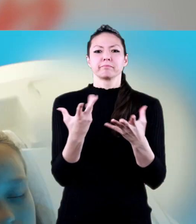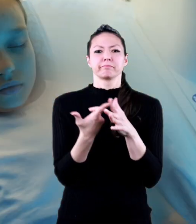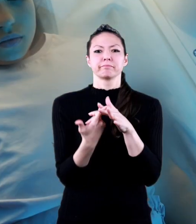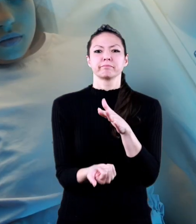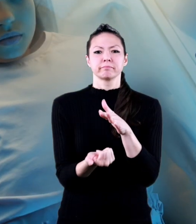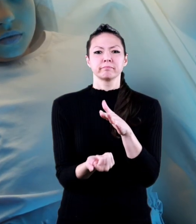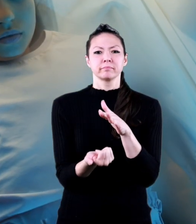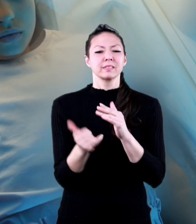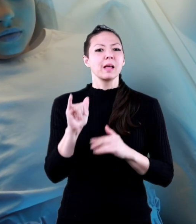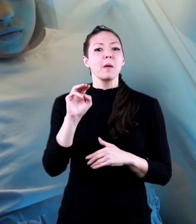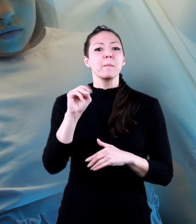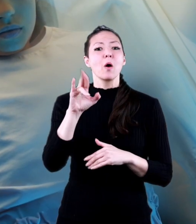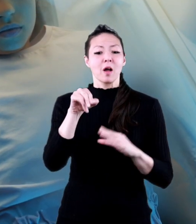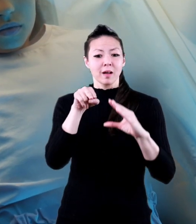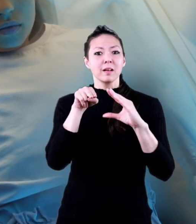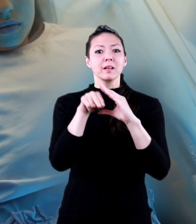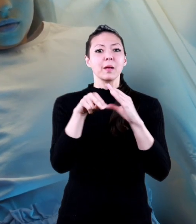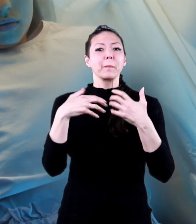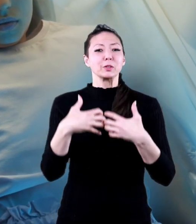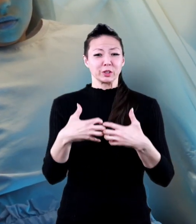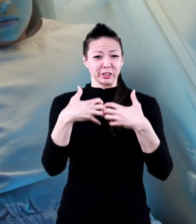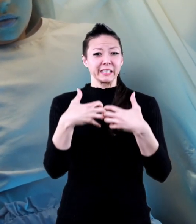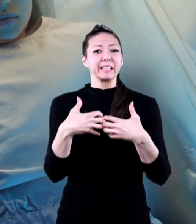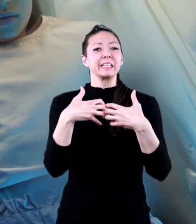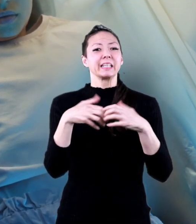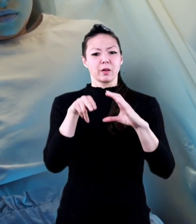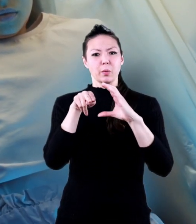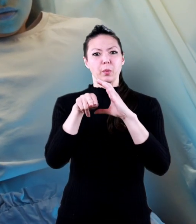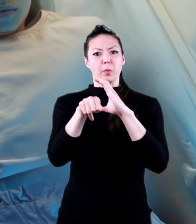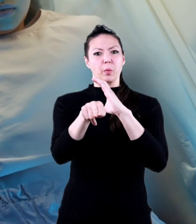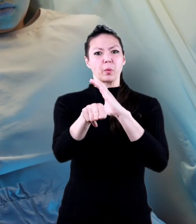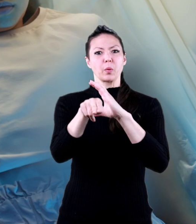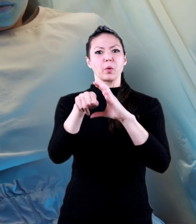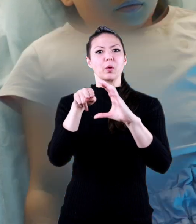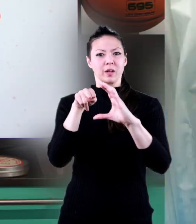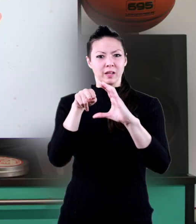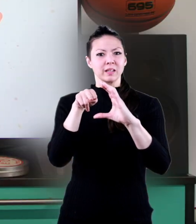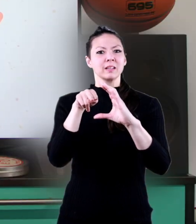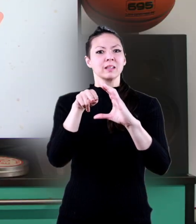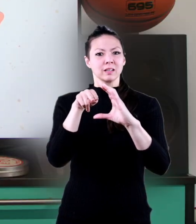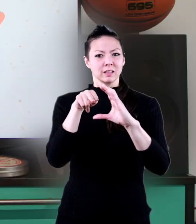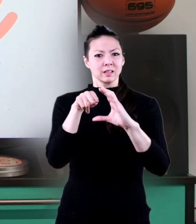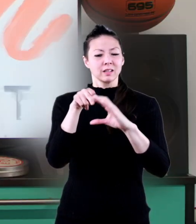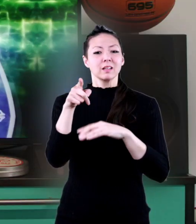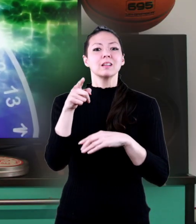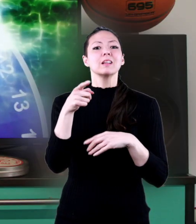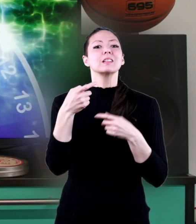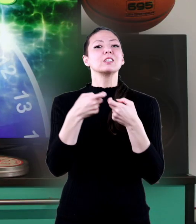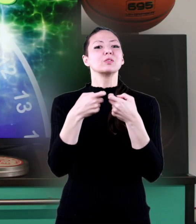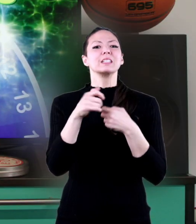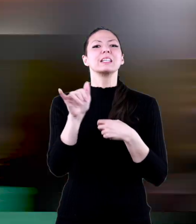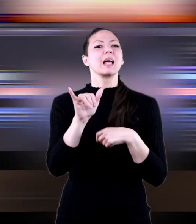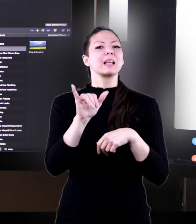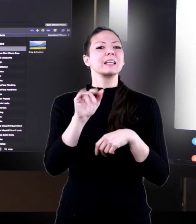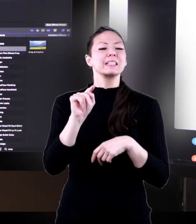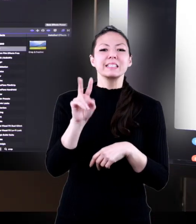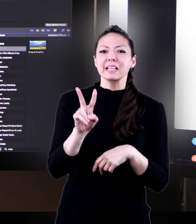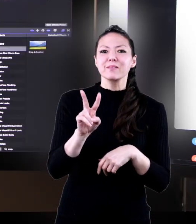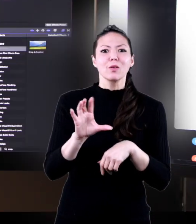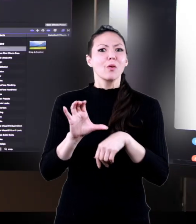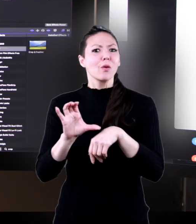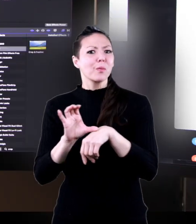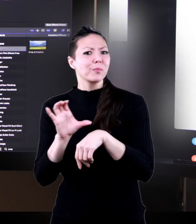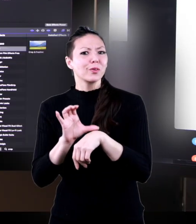An MRI machine is an example of an electromagnet. Electronics like TVs and computers